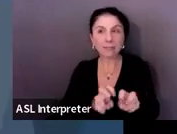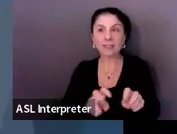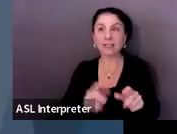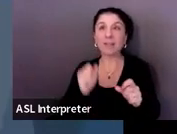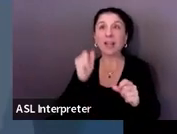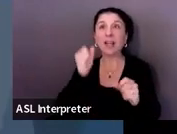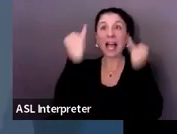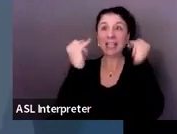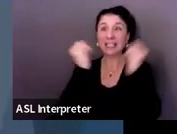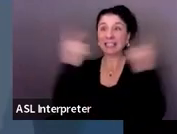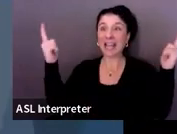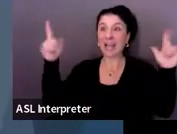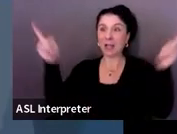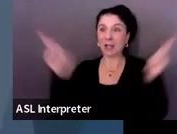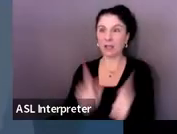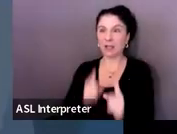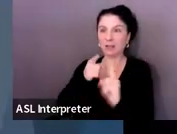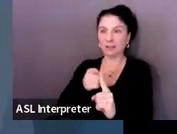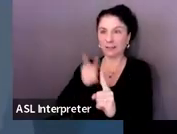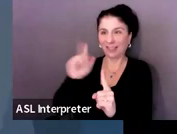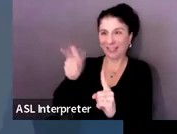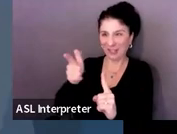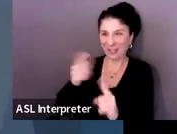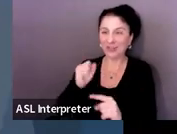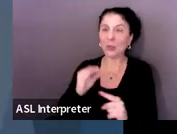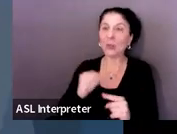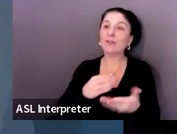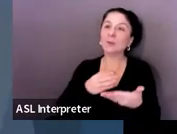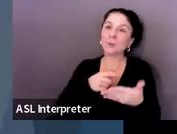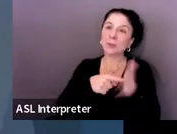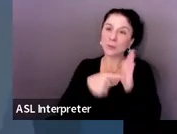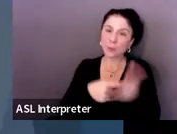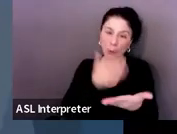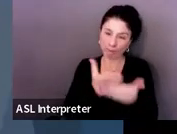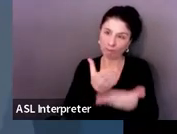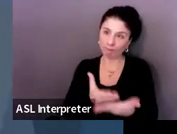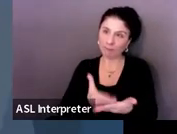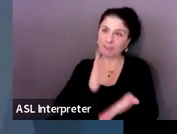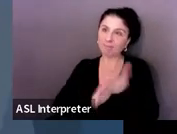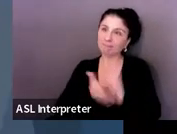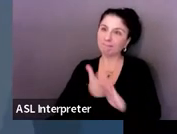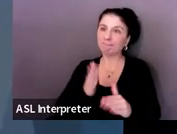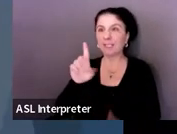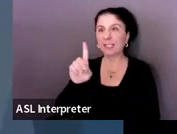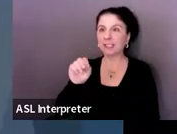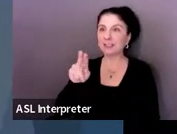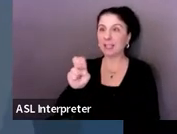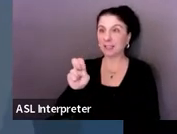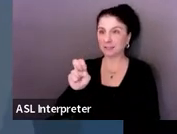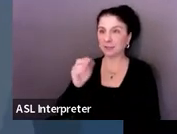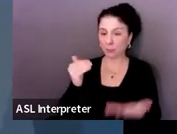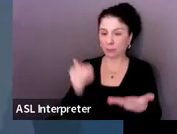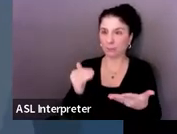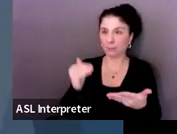down. So show that movement on your transition plan. And we will definitely talk about that more.